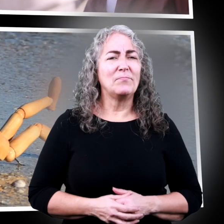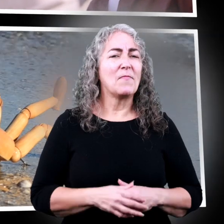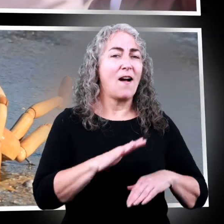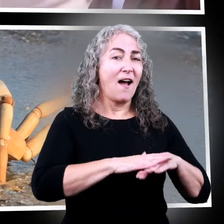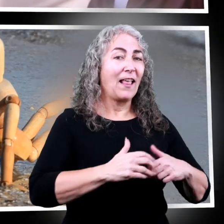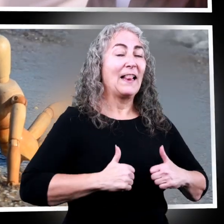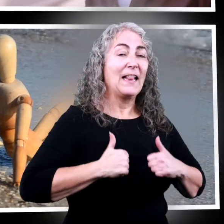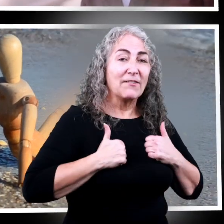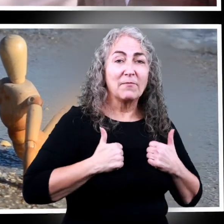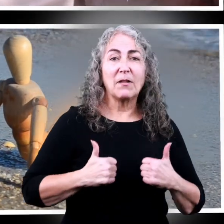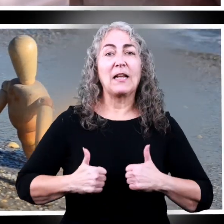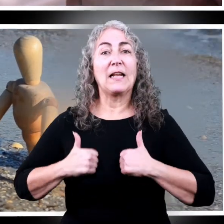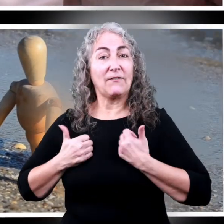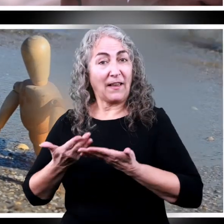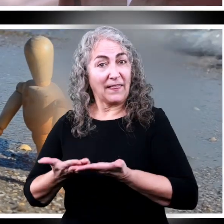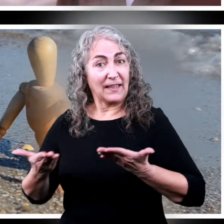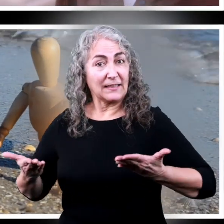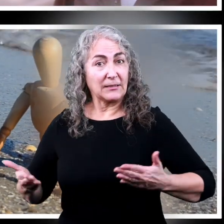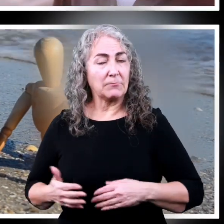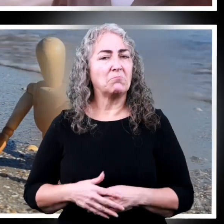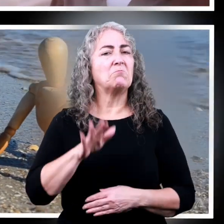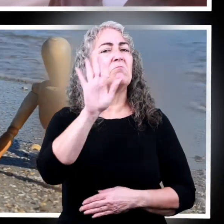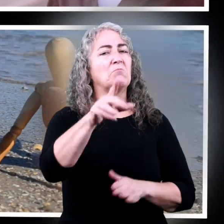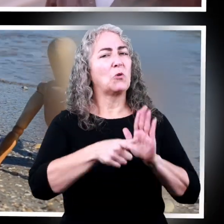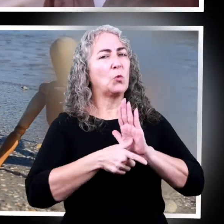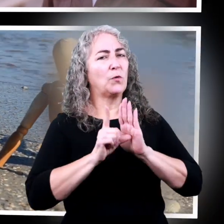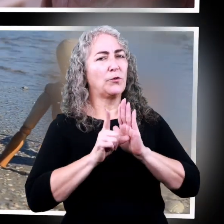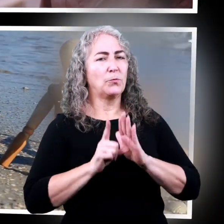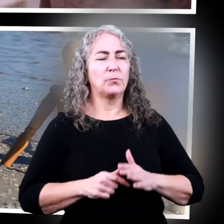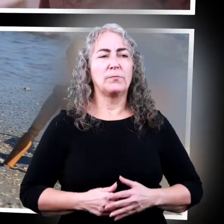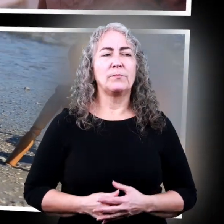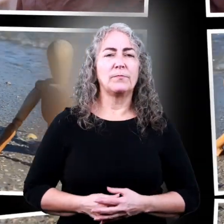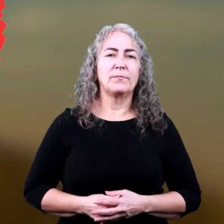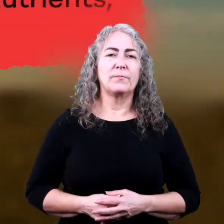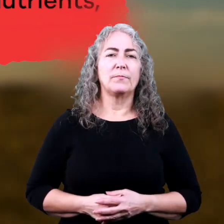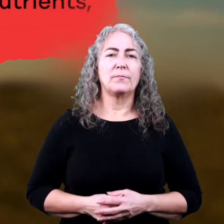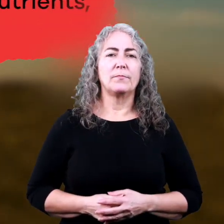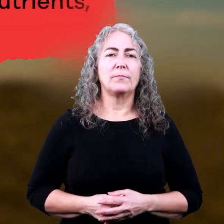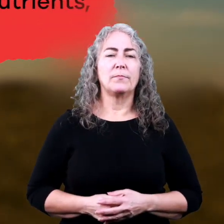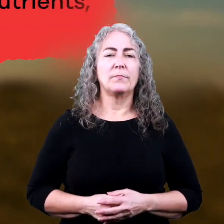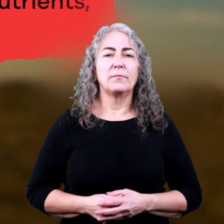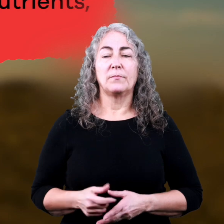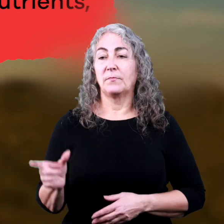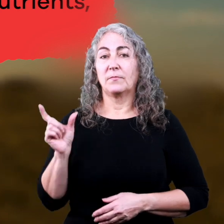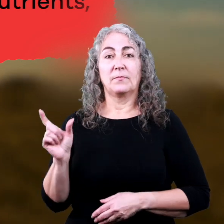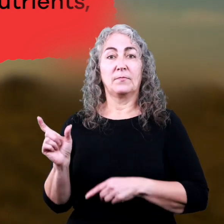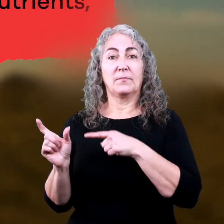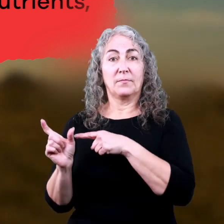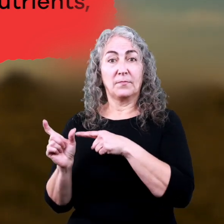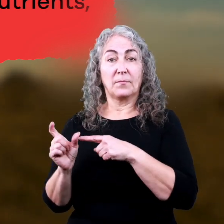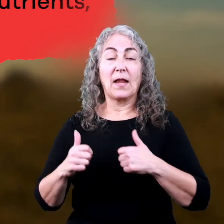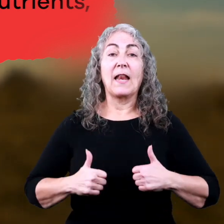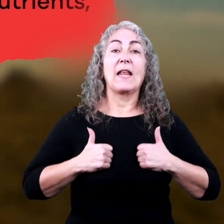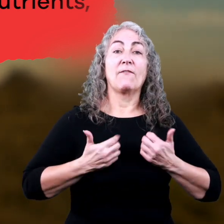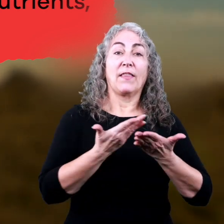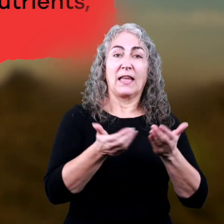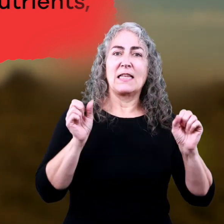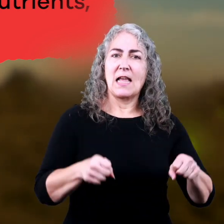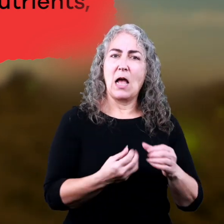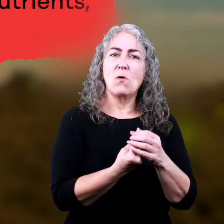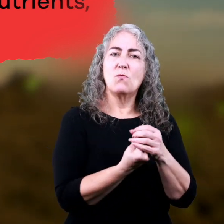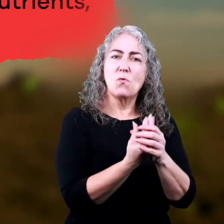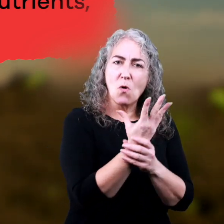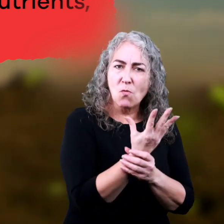an expert on living and non-living things Let's review Fill in the blank Living